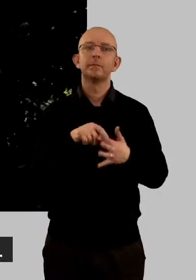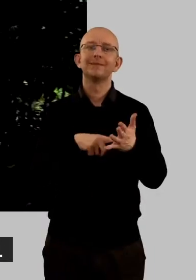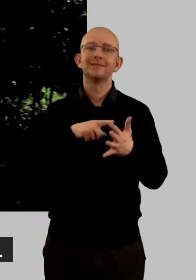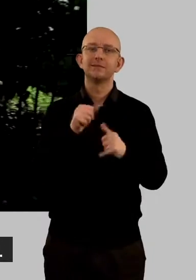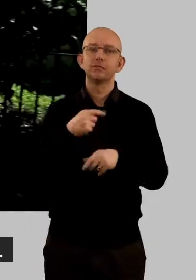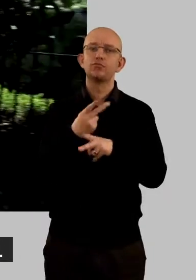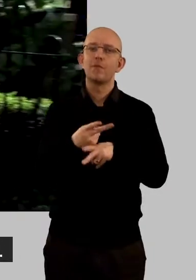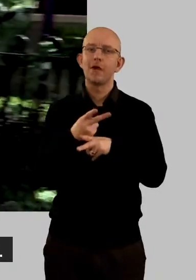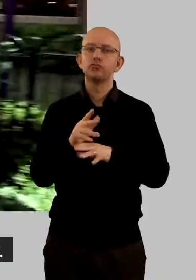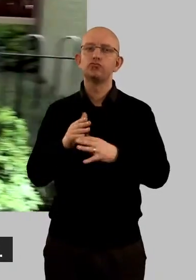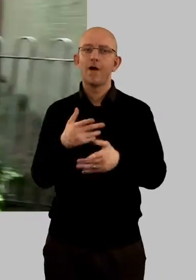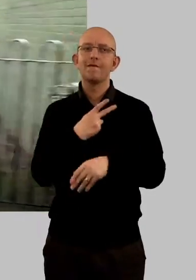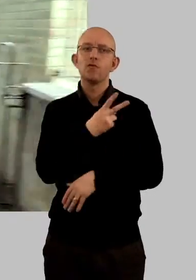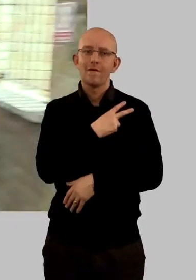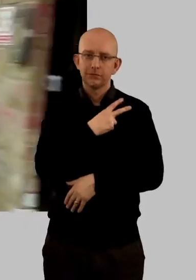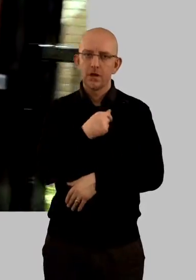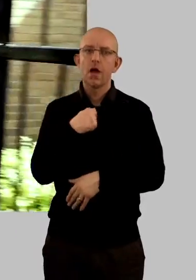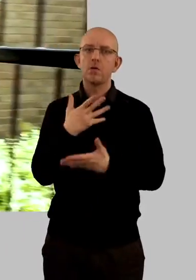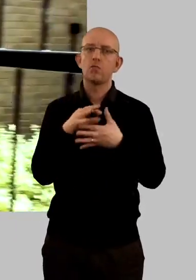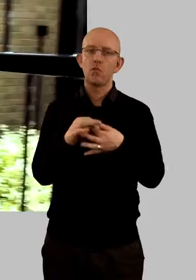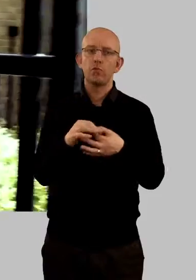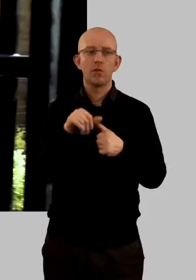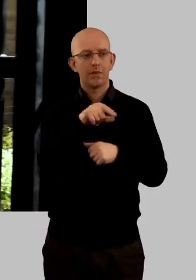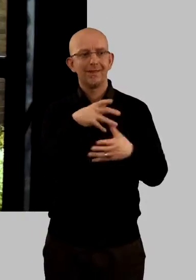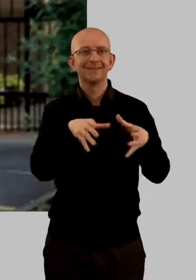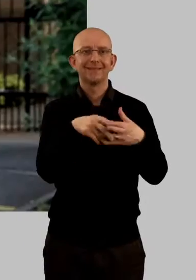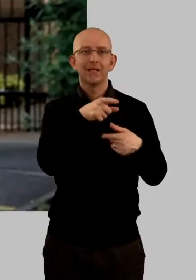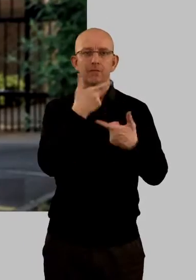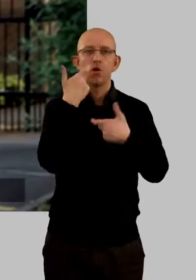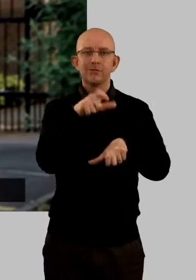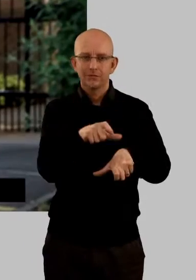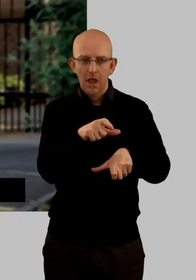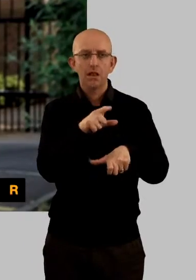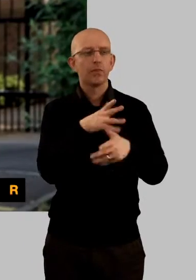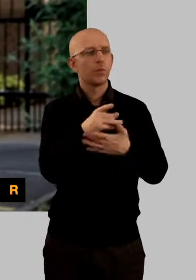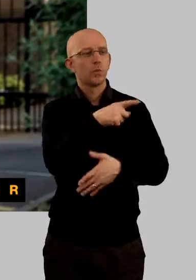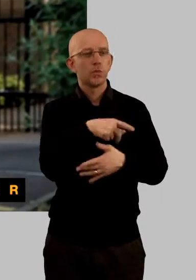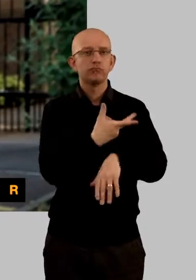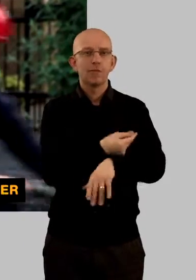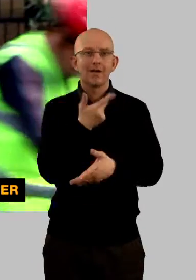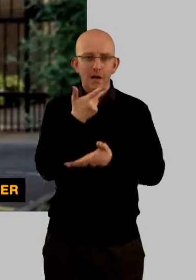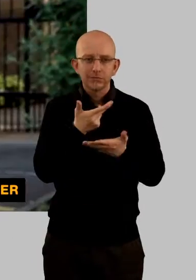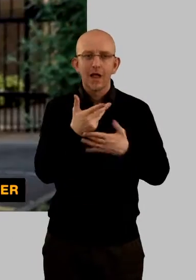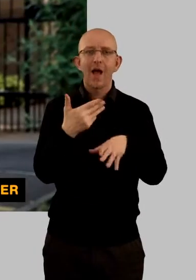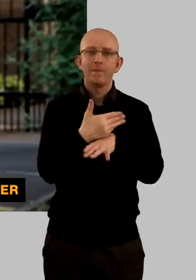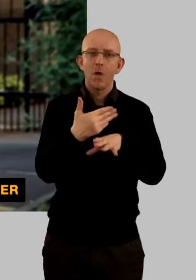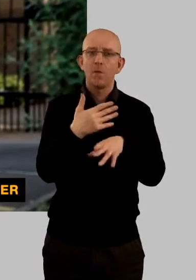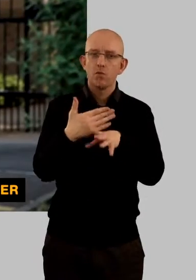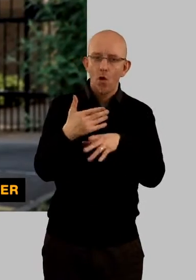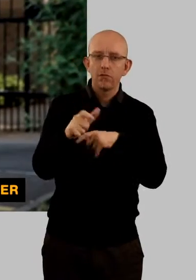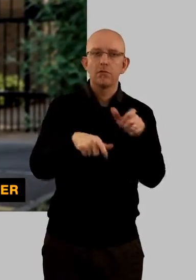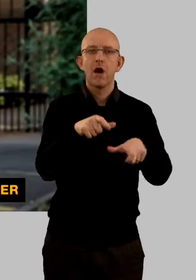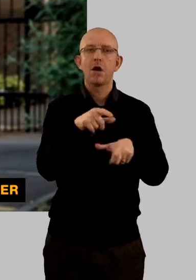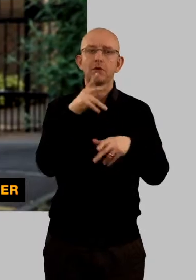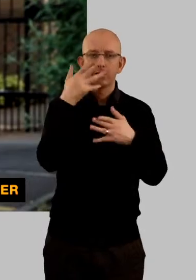I'm Pete's probation services officer. I work as part of a team at a hostel that includes drugs counsellors, employment workers, night supervisors,